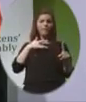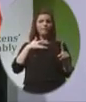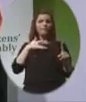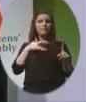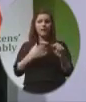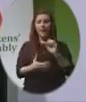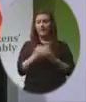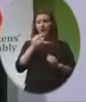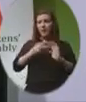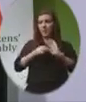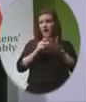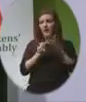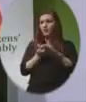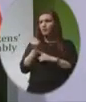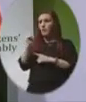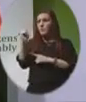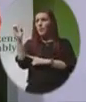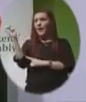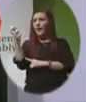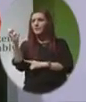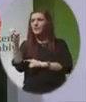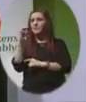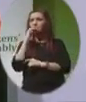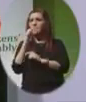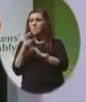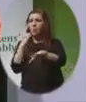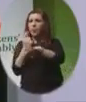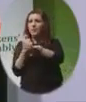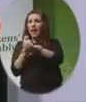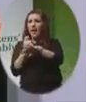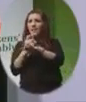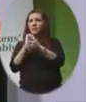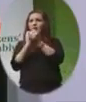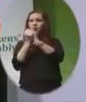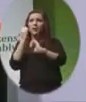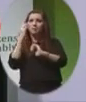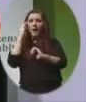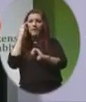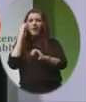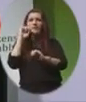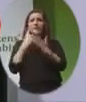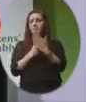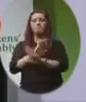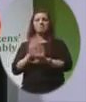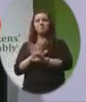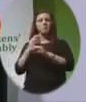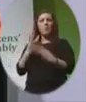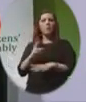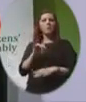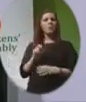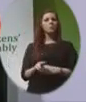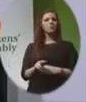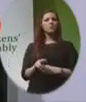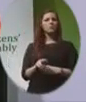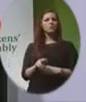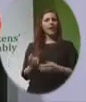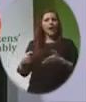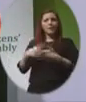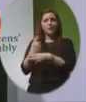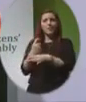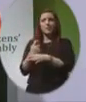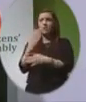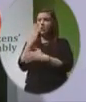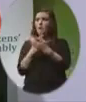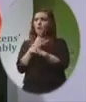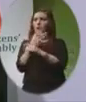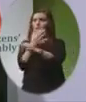parents time to think a bit more and change their minds and decide against abortion. Some of these families have become very